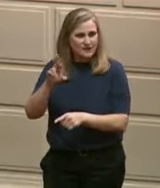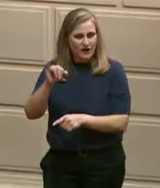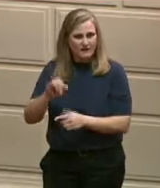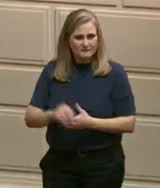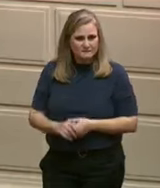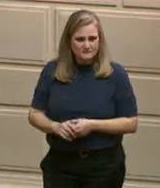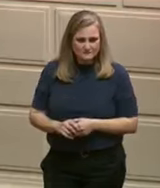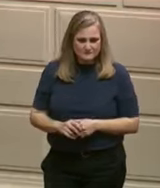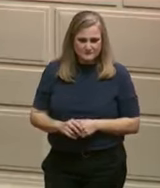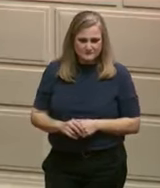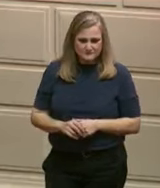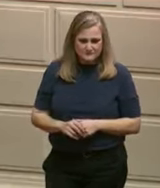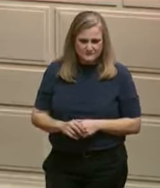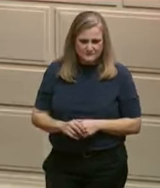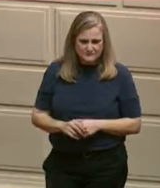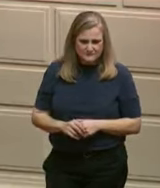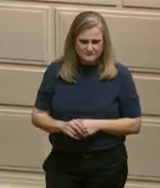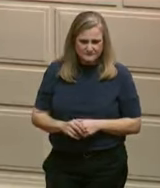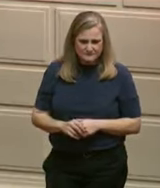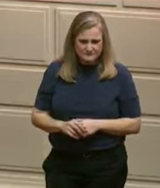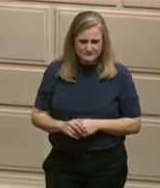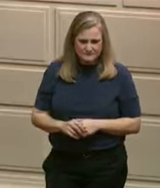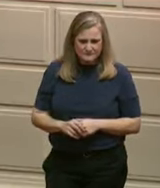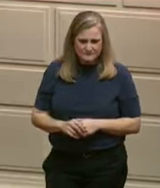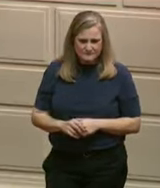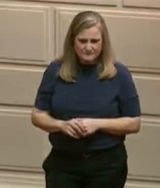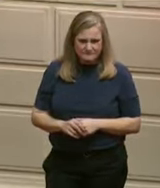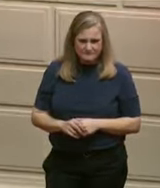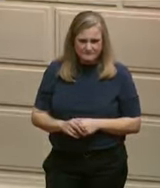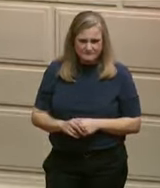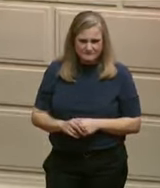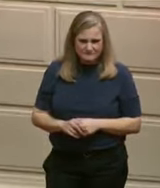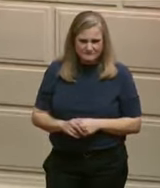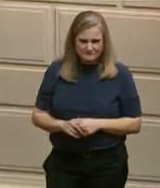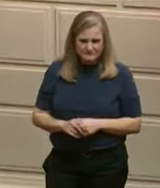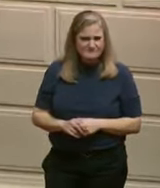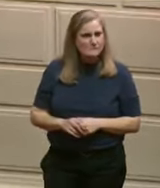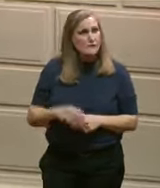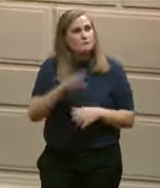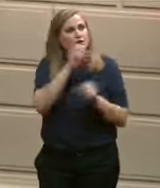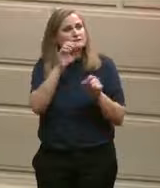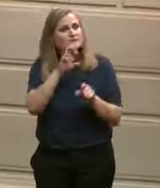President Dr. Rosemary Costigan. Rosemary, are you here? Please.